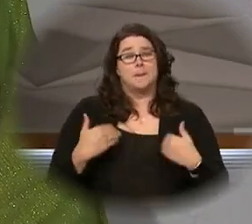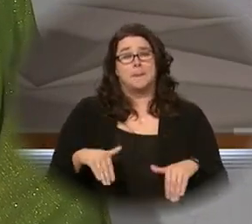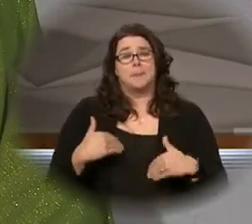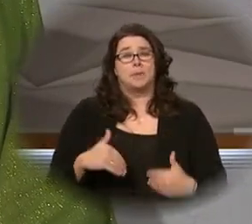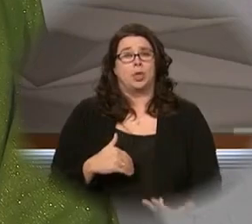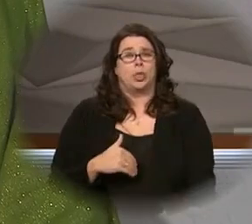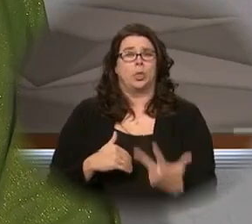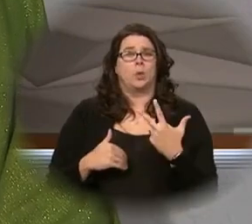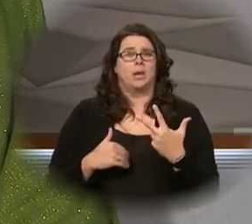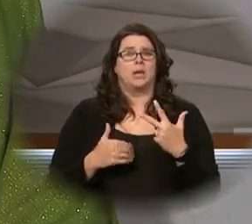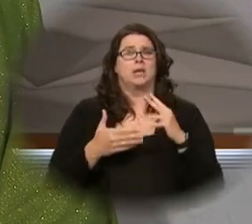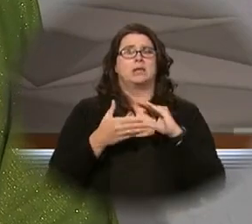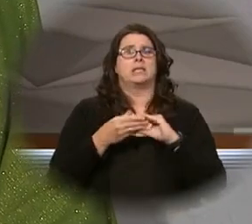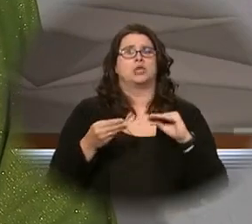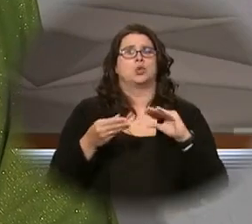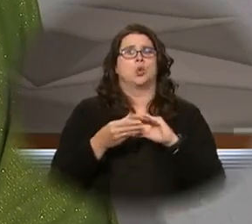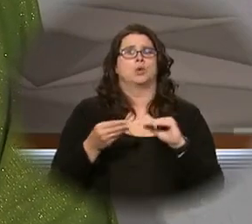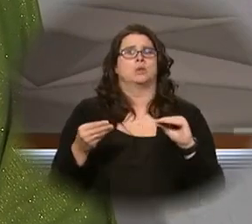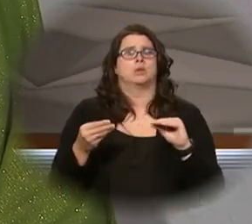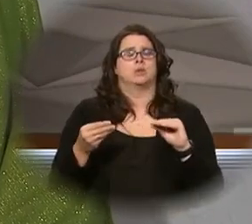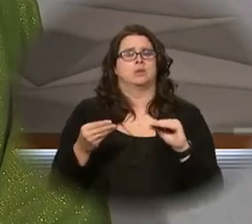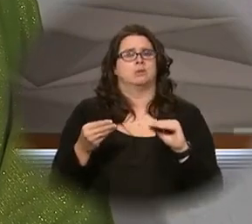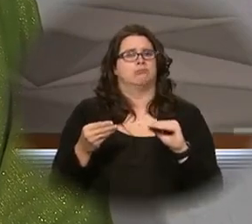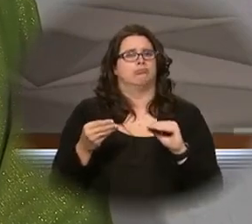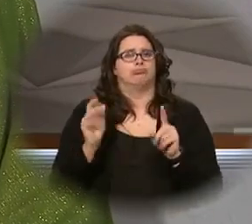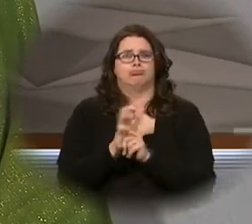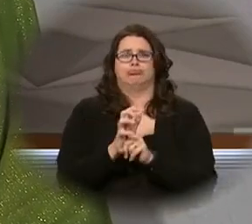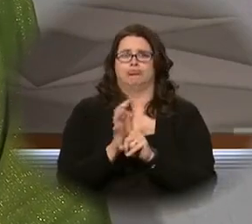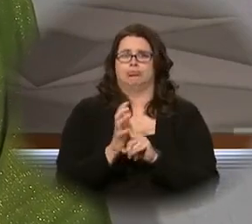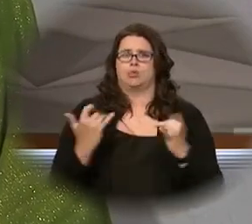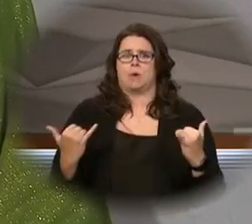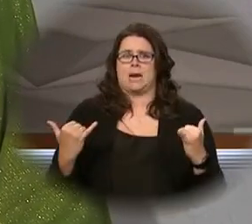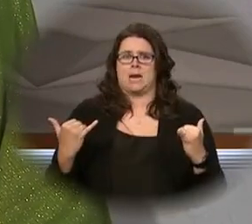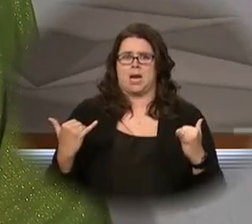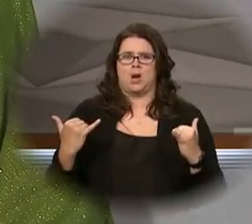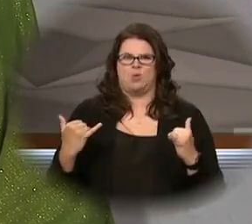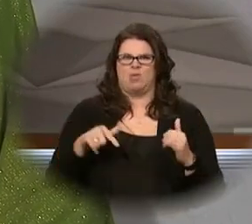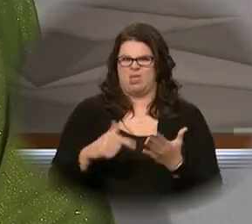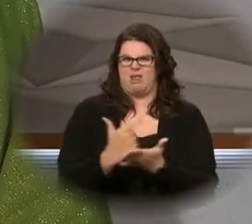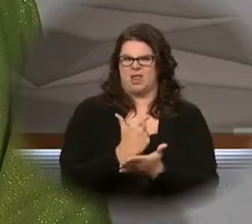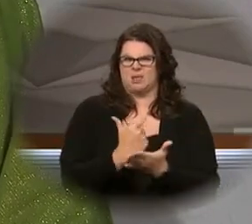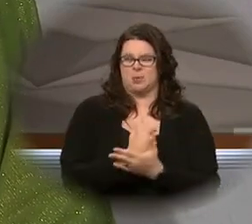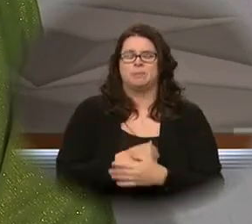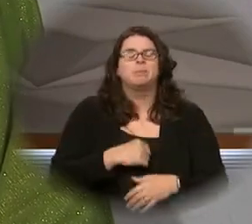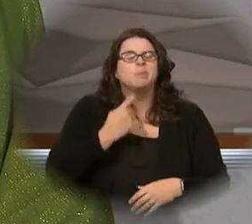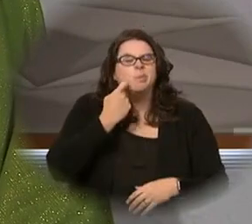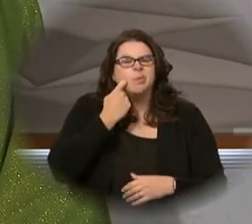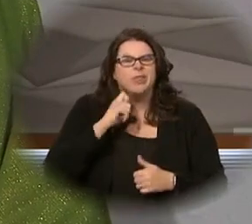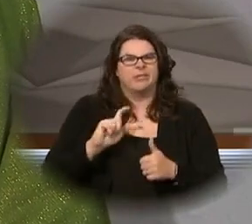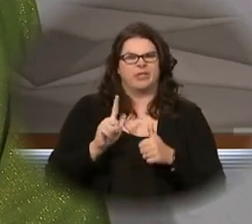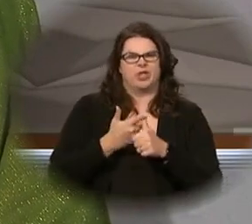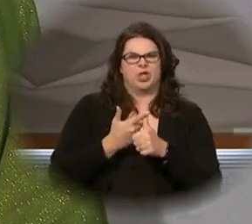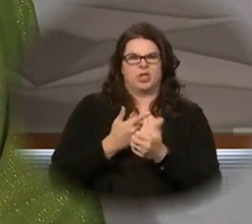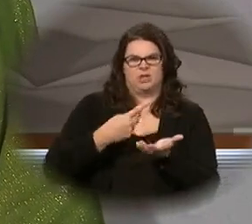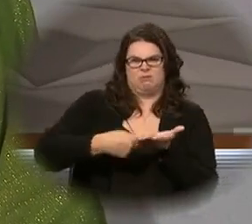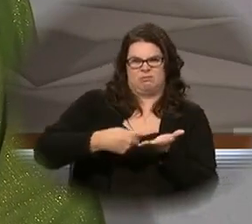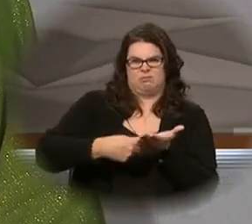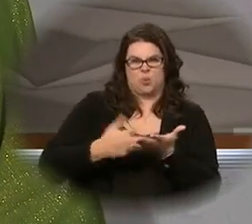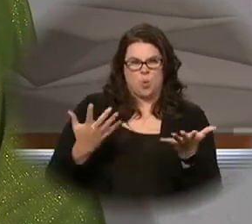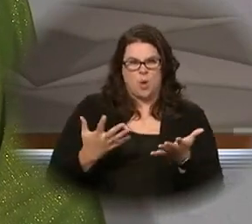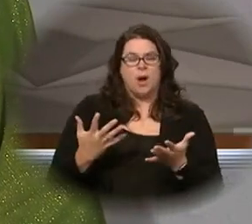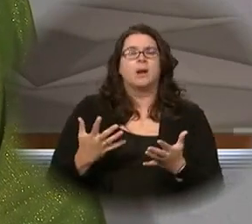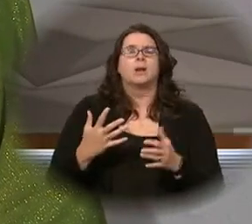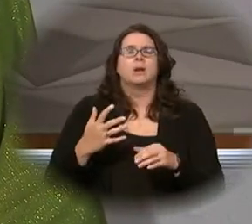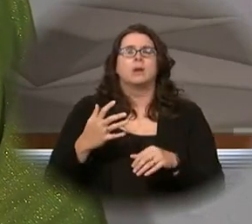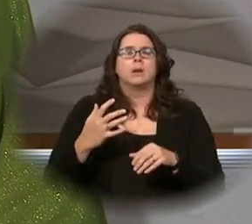discourses that are quite prominent in the Gospels that we hear. So just recently, the first discourse was the Sermon